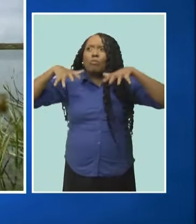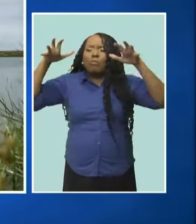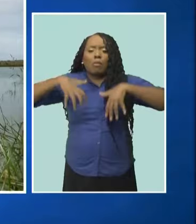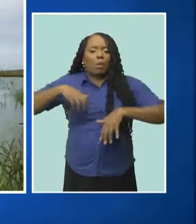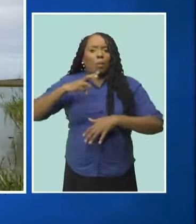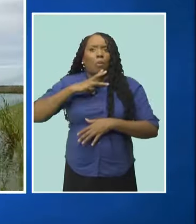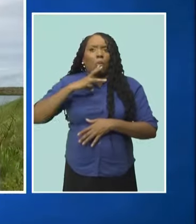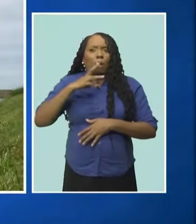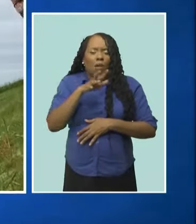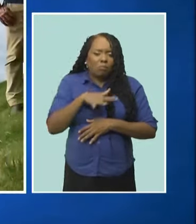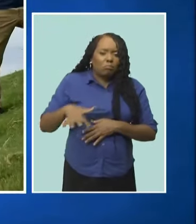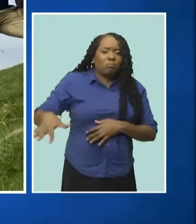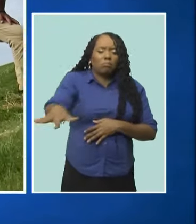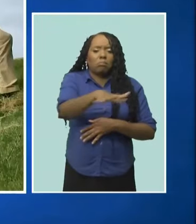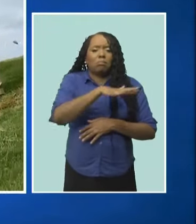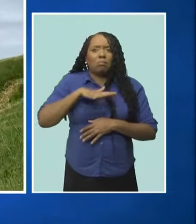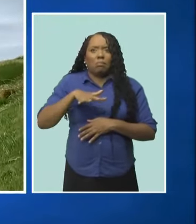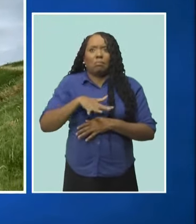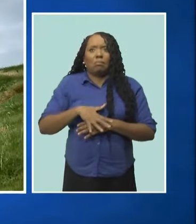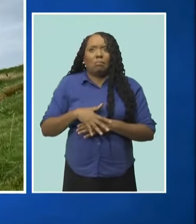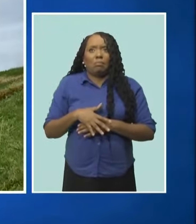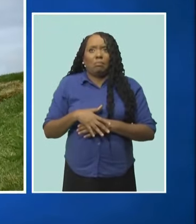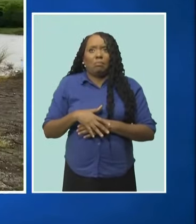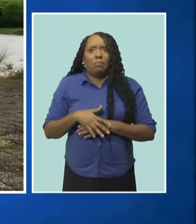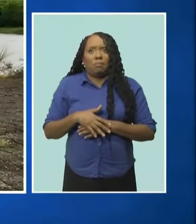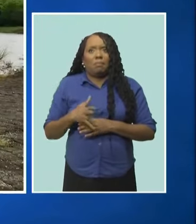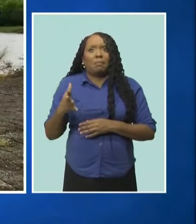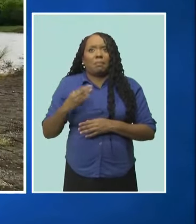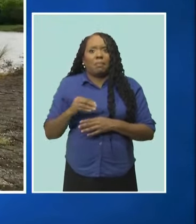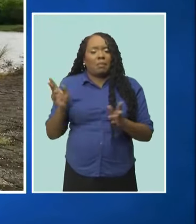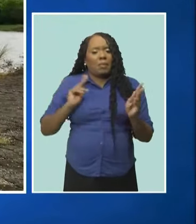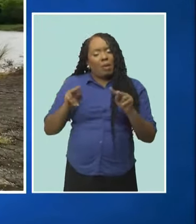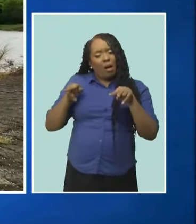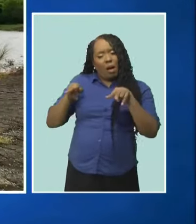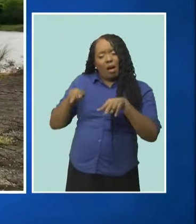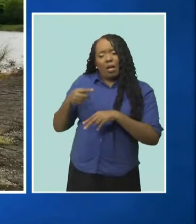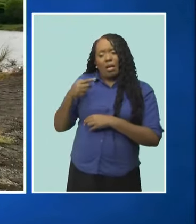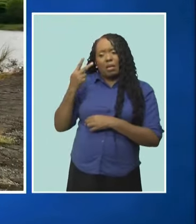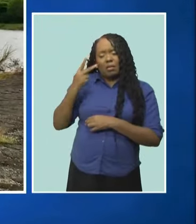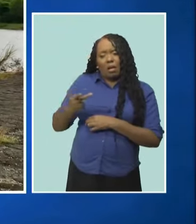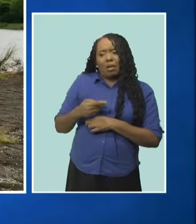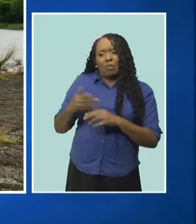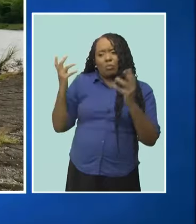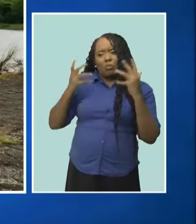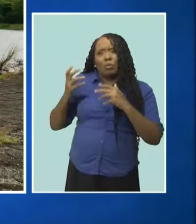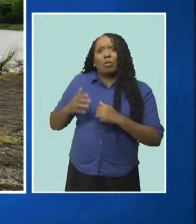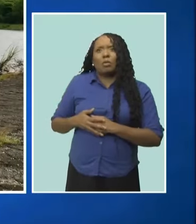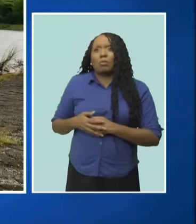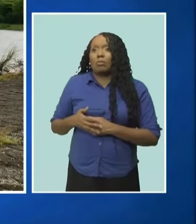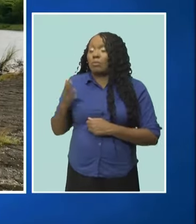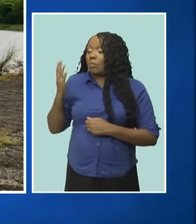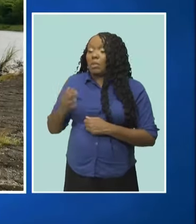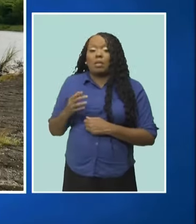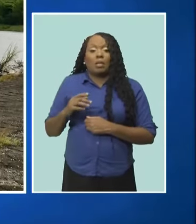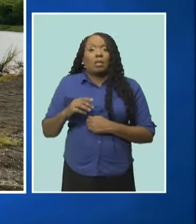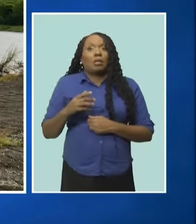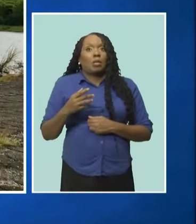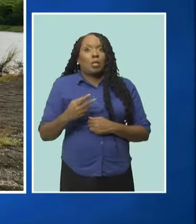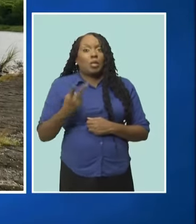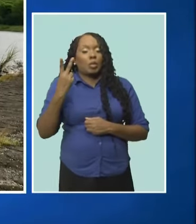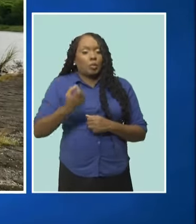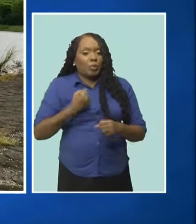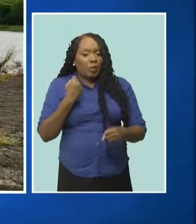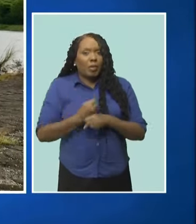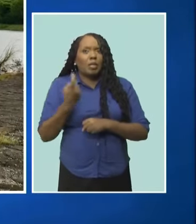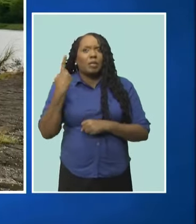course and surrounding areas, captured the attention of the voters. This took close to two years to build. Obviously, this was